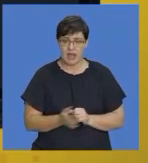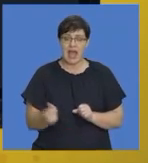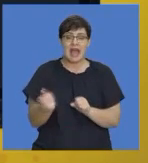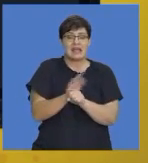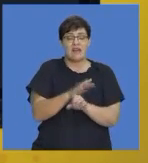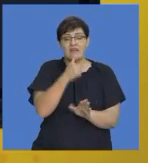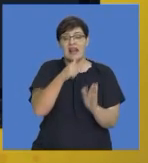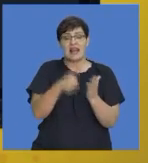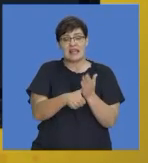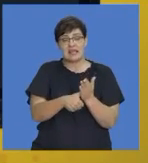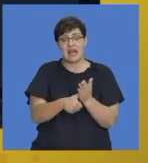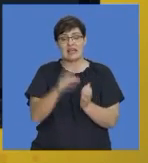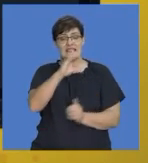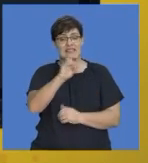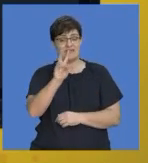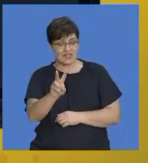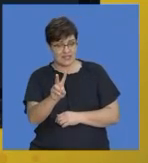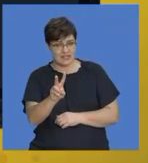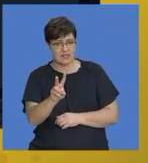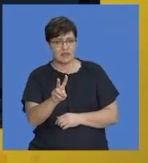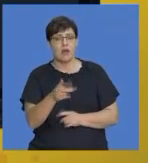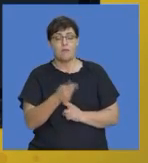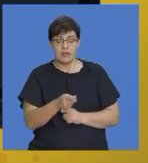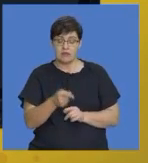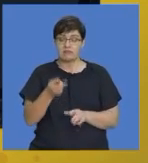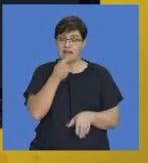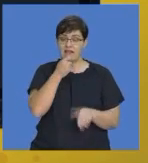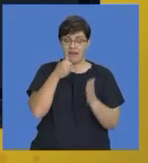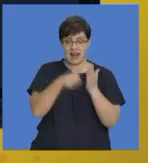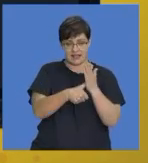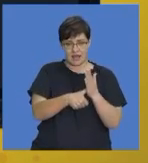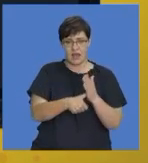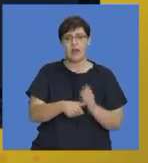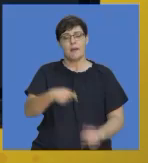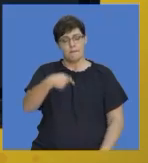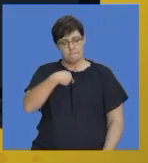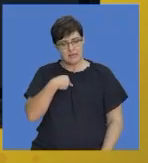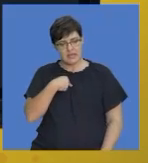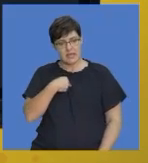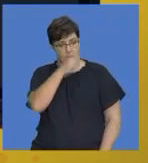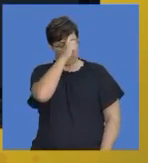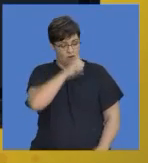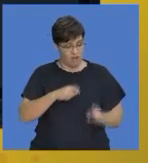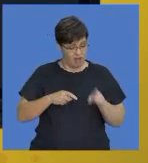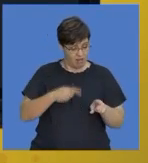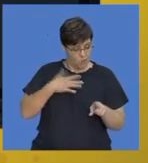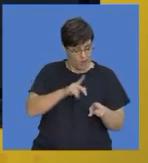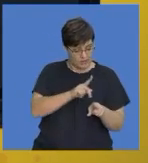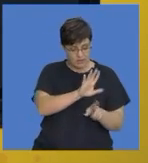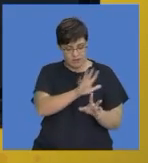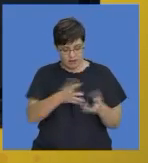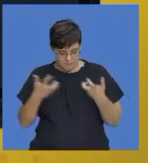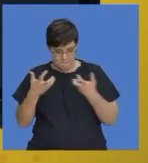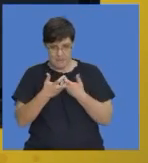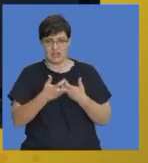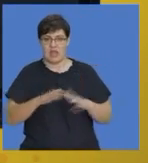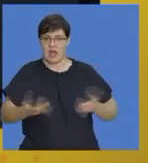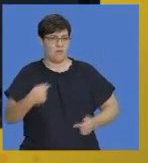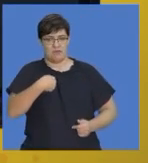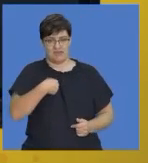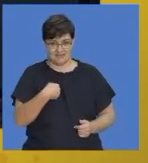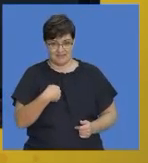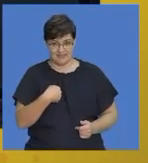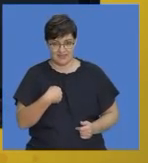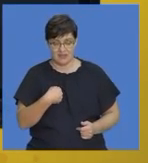letter to a CV would be a letter indicating how you match the profile of a job that you are